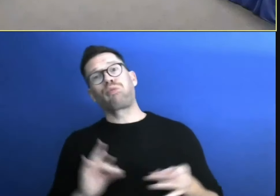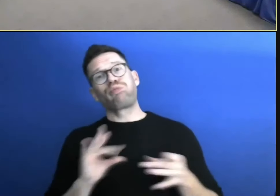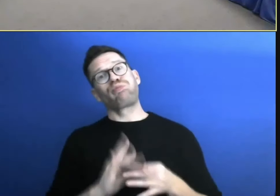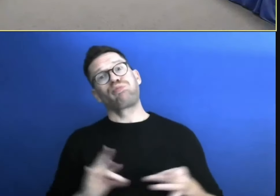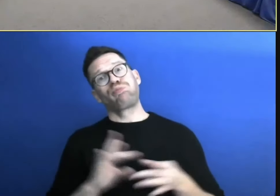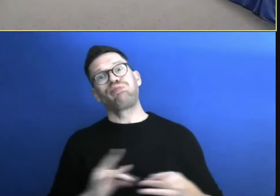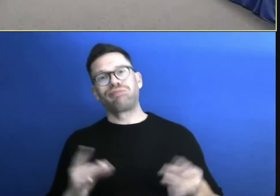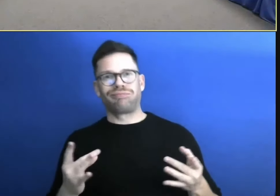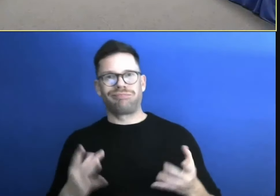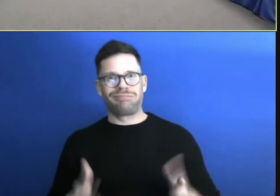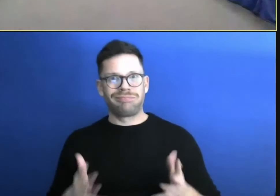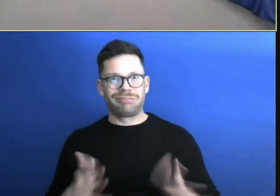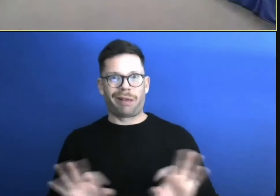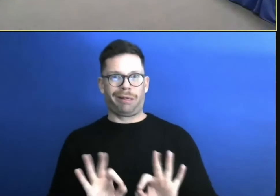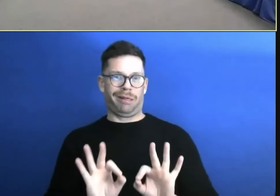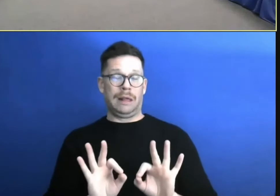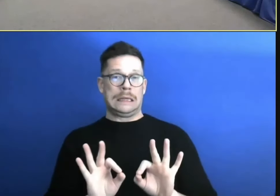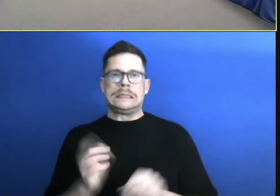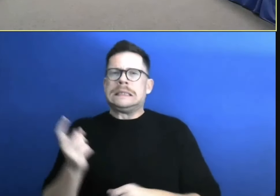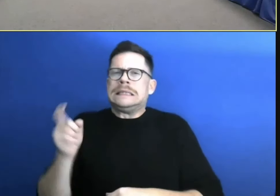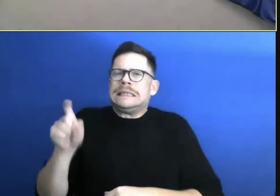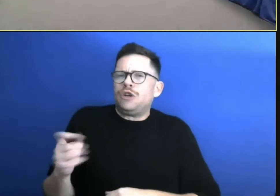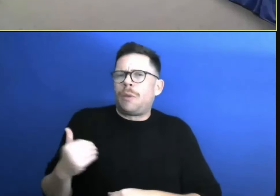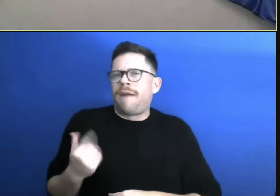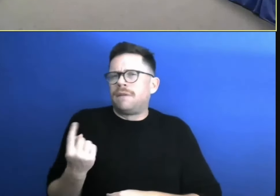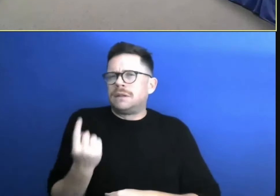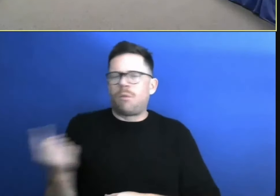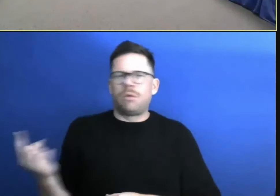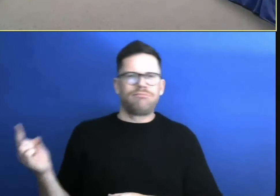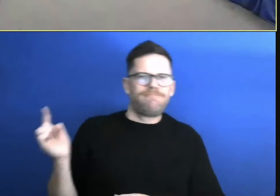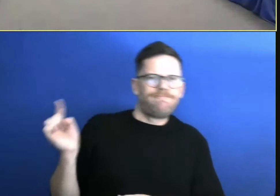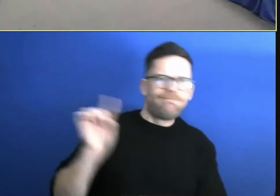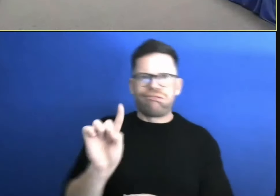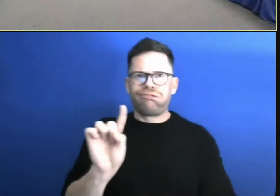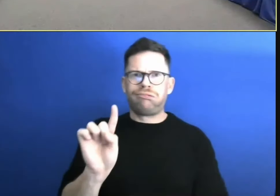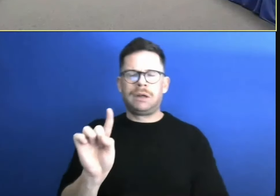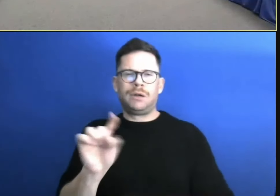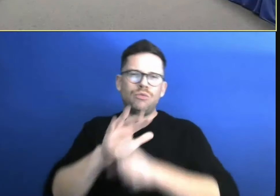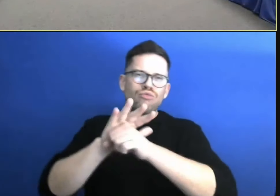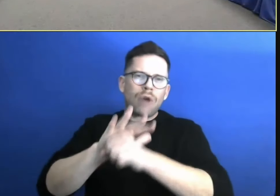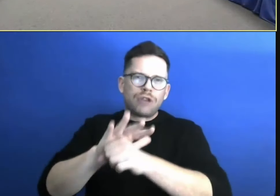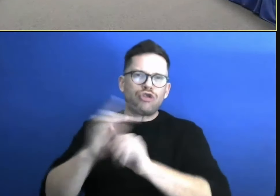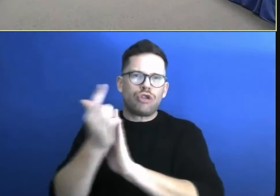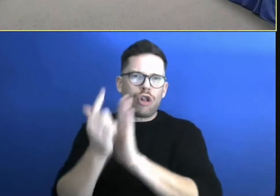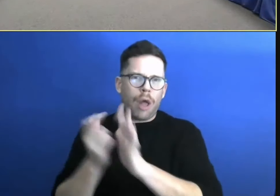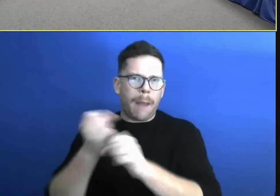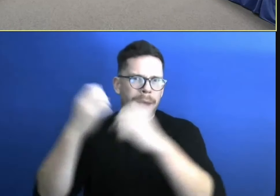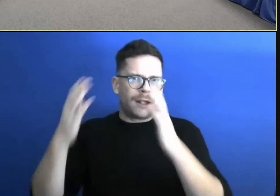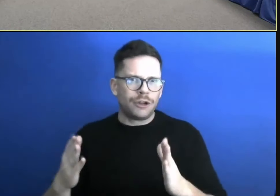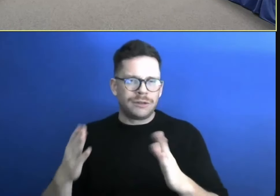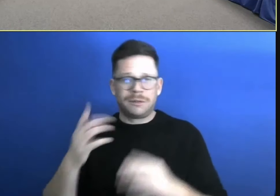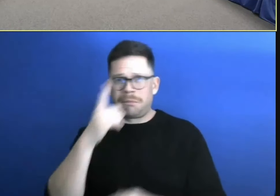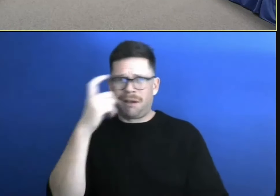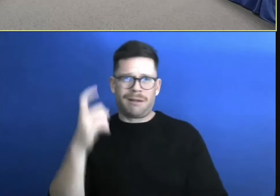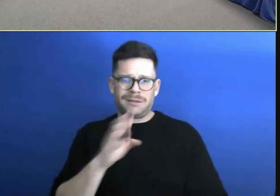representative. Somebody steps up or they need to be committed to put pressure on the legislature. Because quite frankly, some of